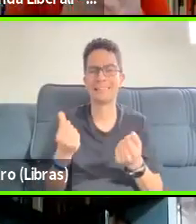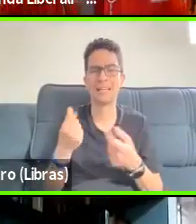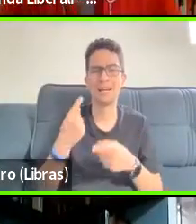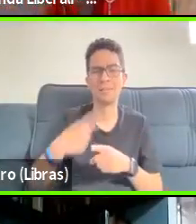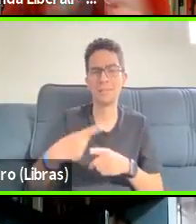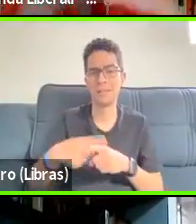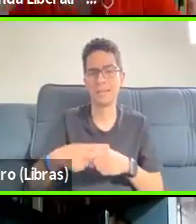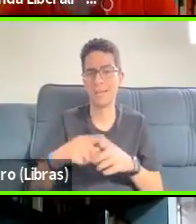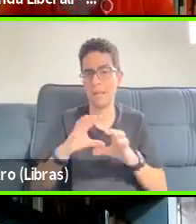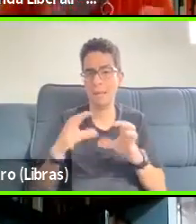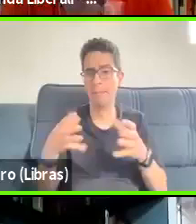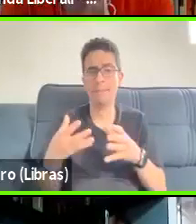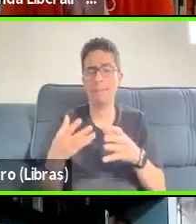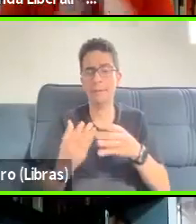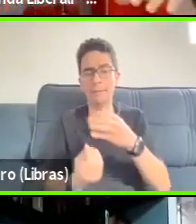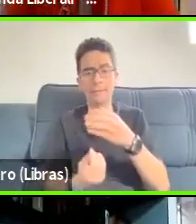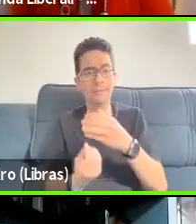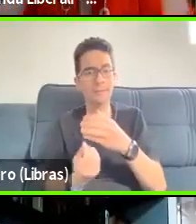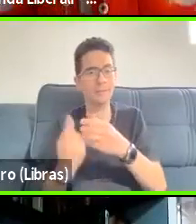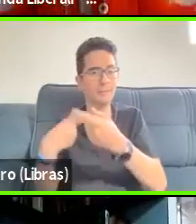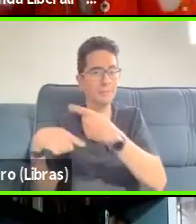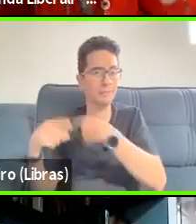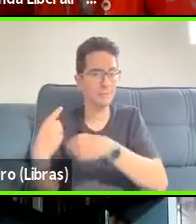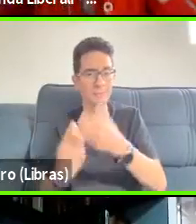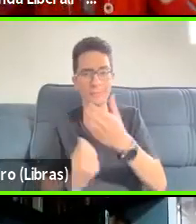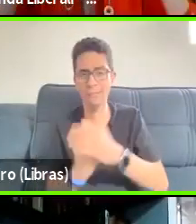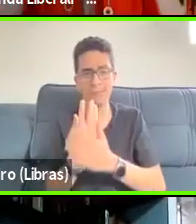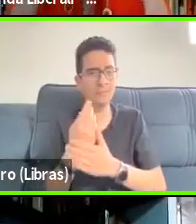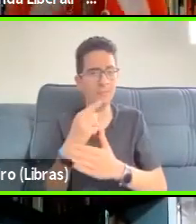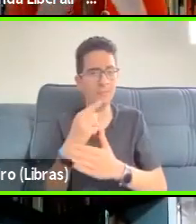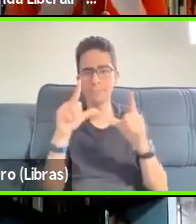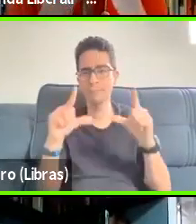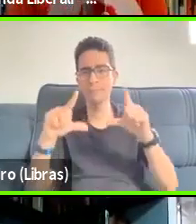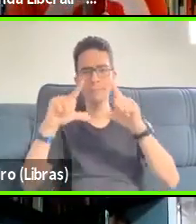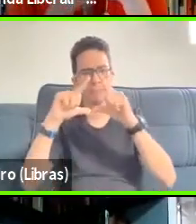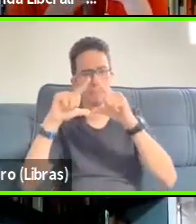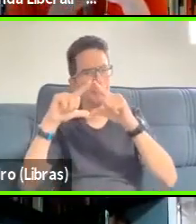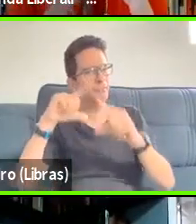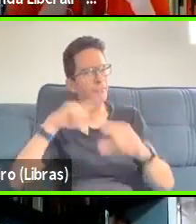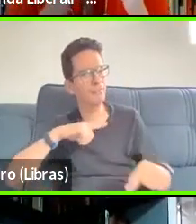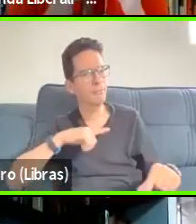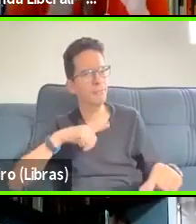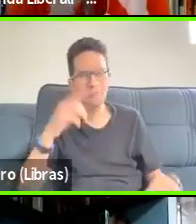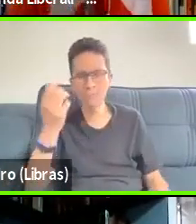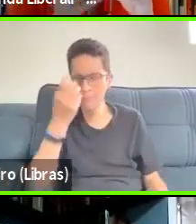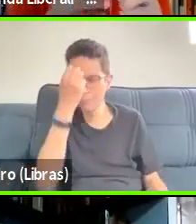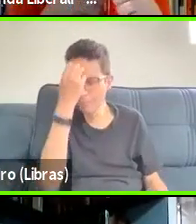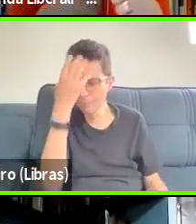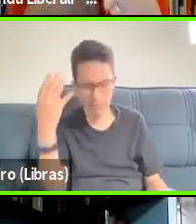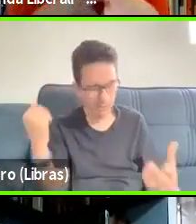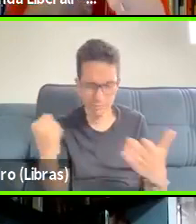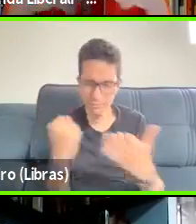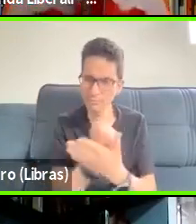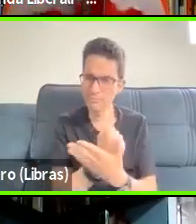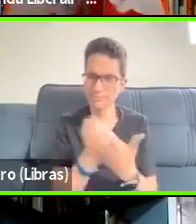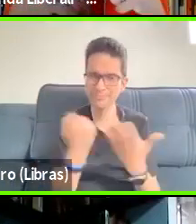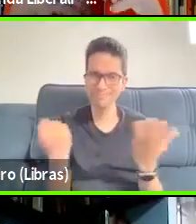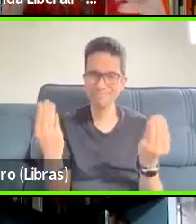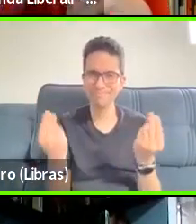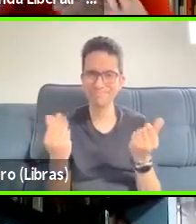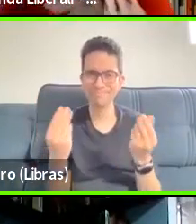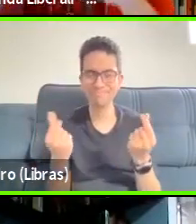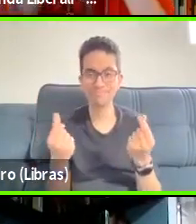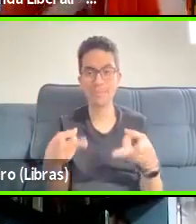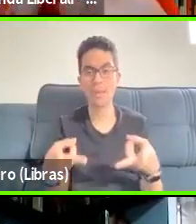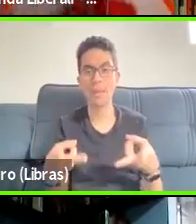in, I don't know, geometry. I don't know what, but, uh, and, and that's how I see it. There is no triangle itself.